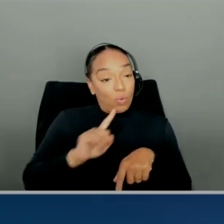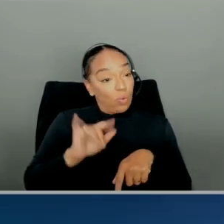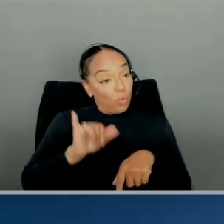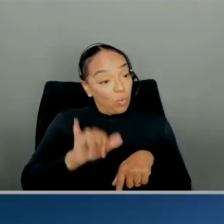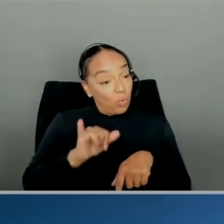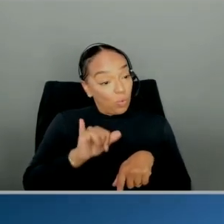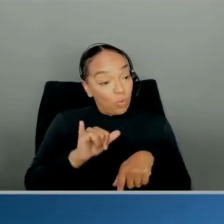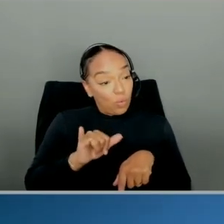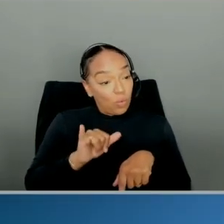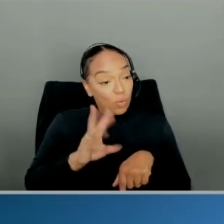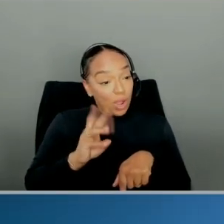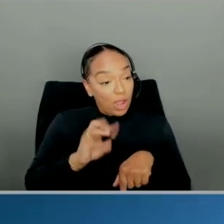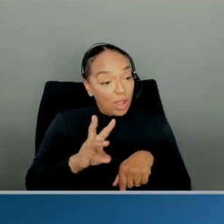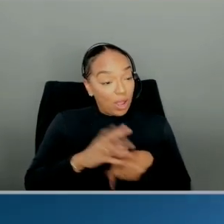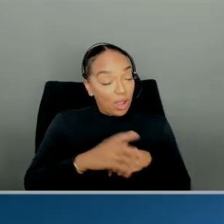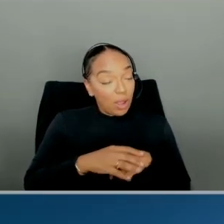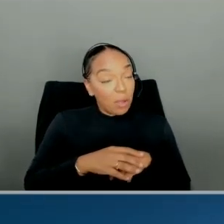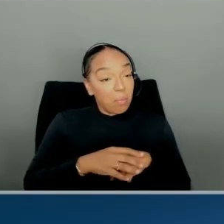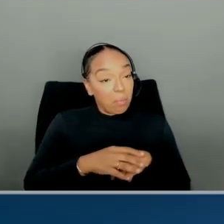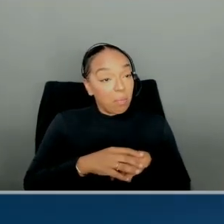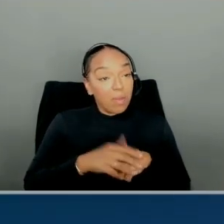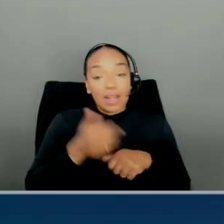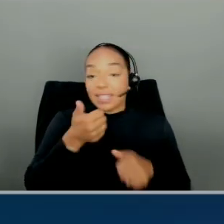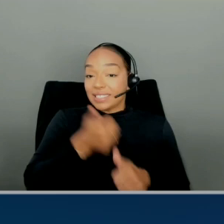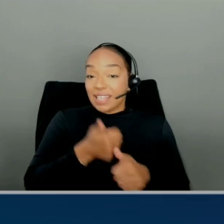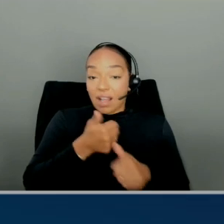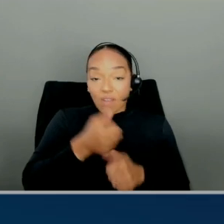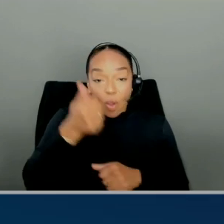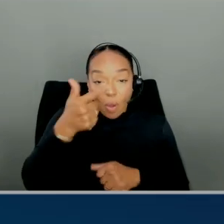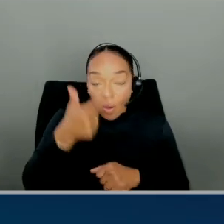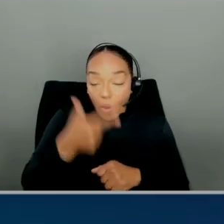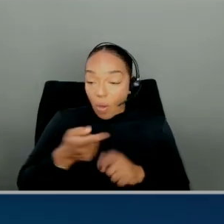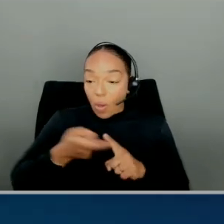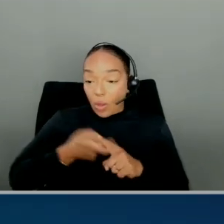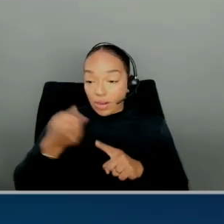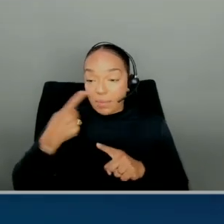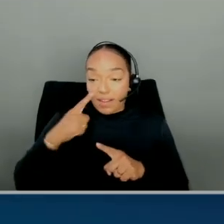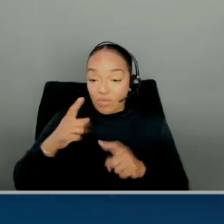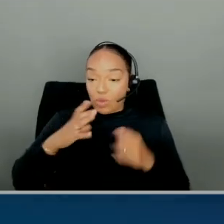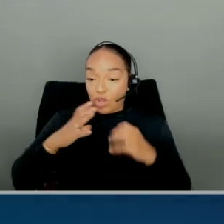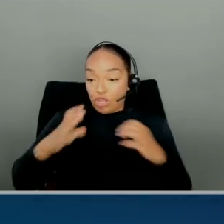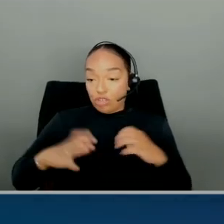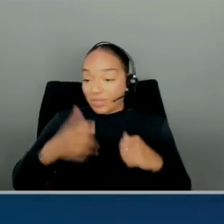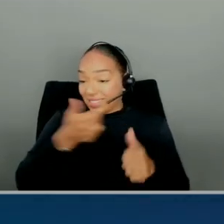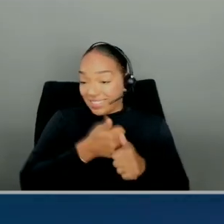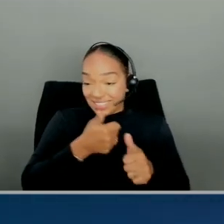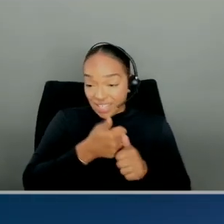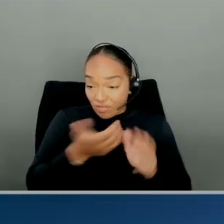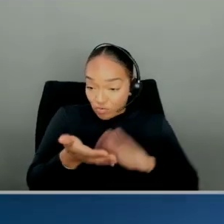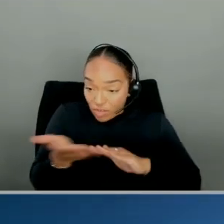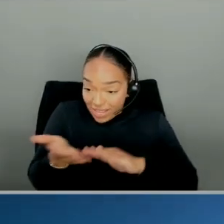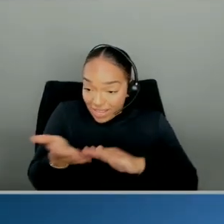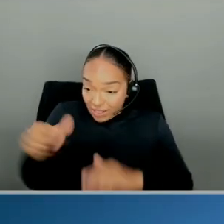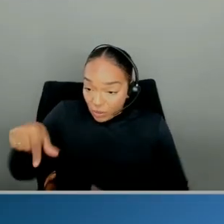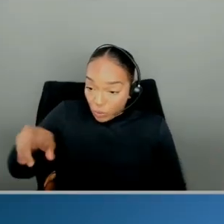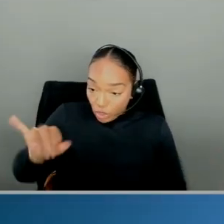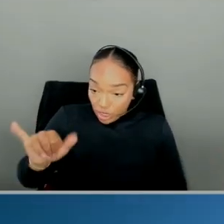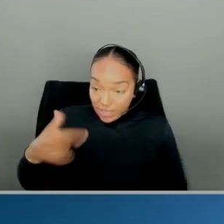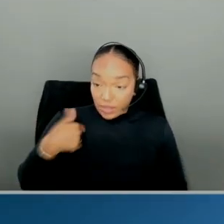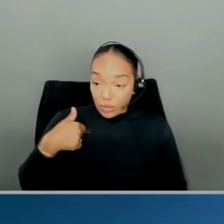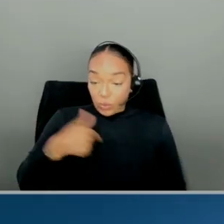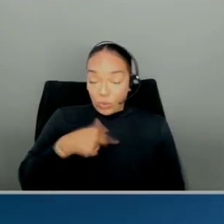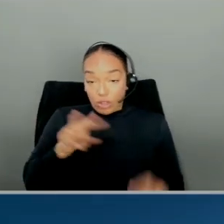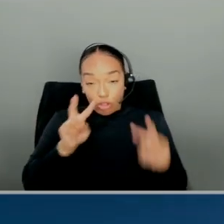and all this is automated for the customer, right? They just run the query, right? And we look at it. Okay.